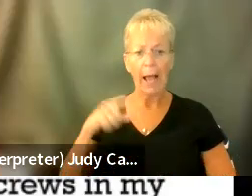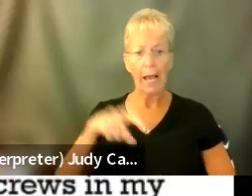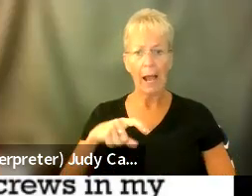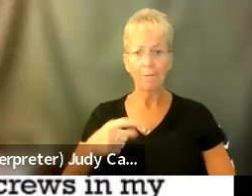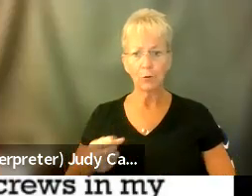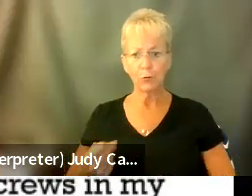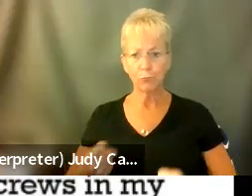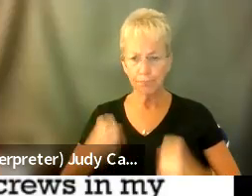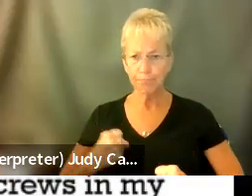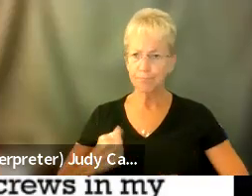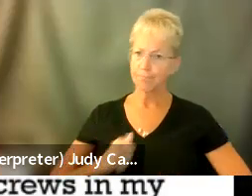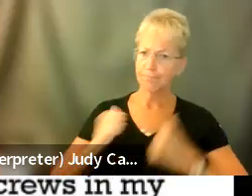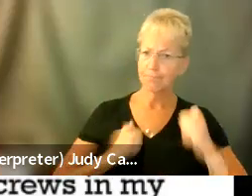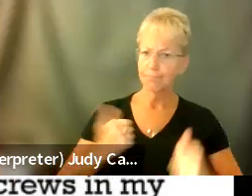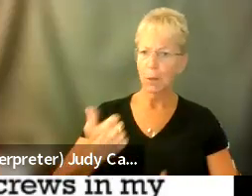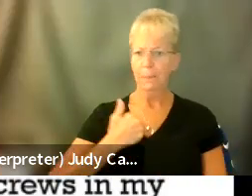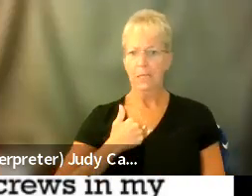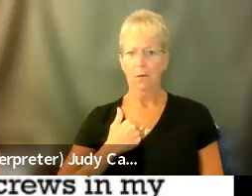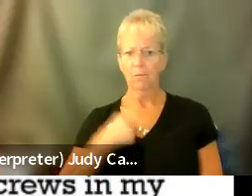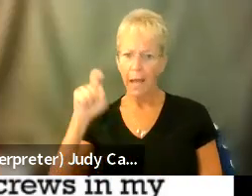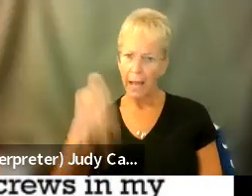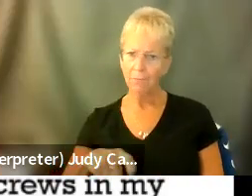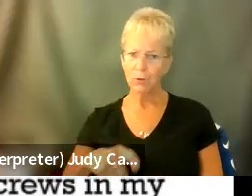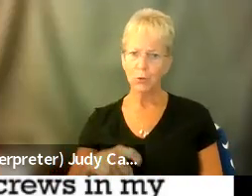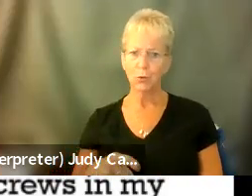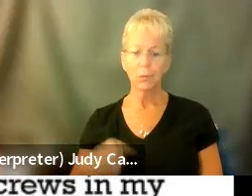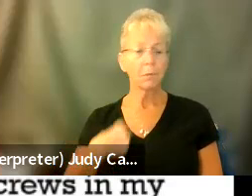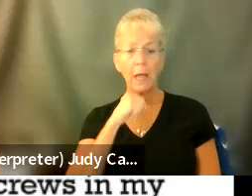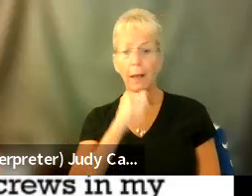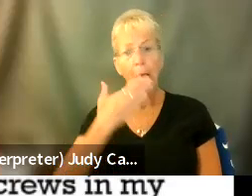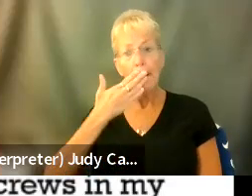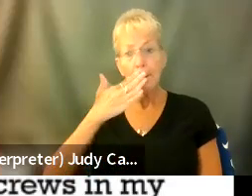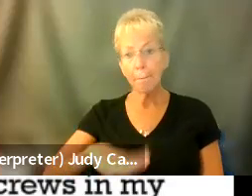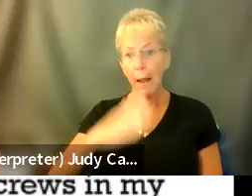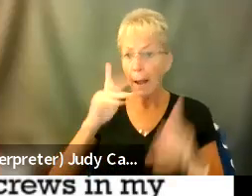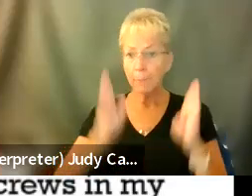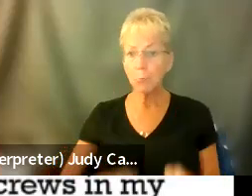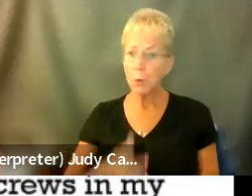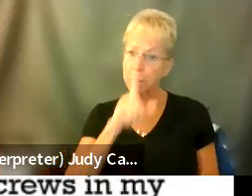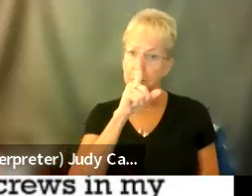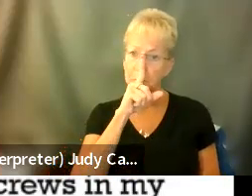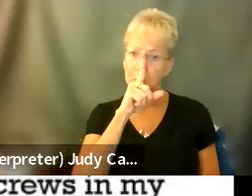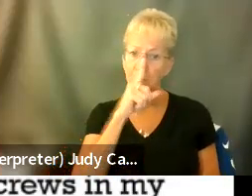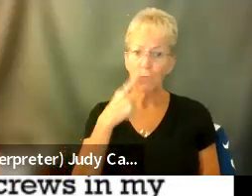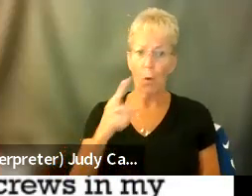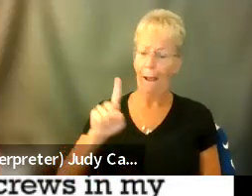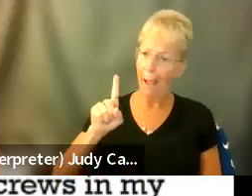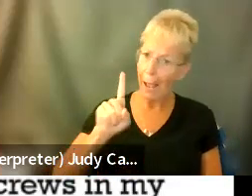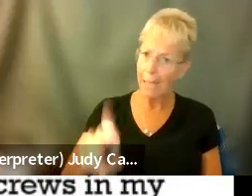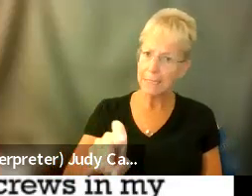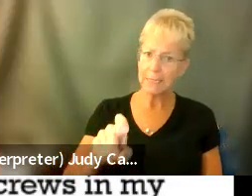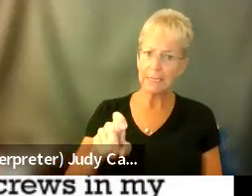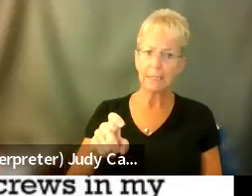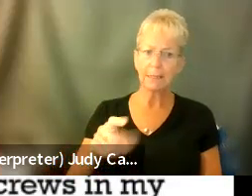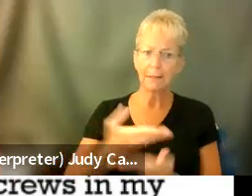for myself. I have to advocate for myself. And I'm not a bad person for asking for the